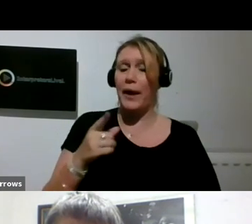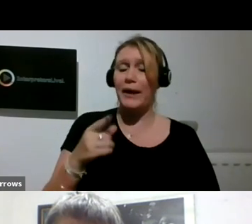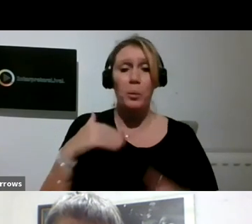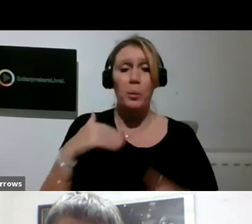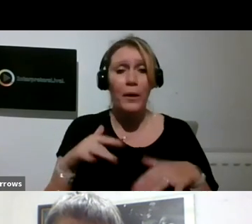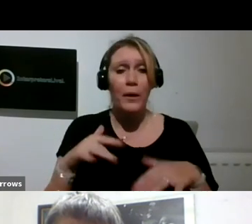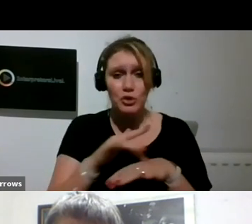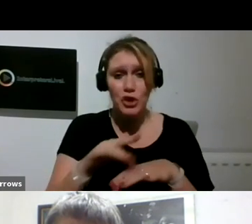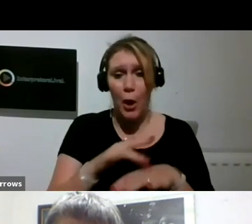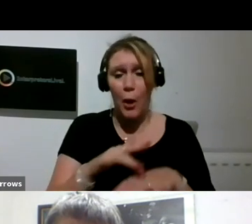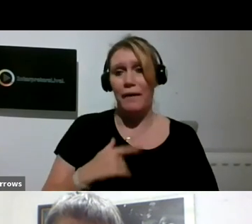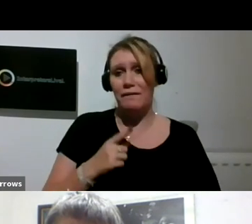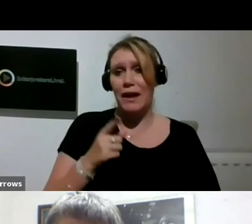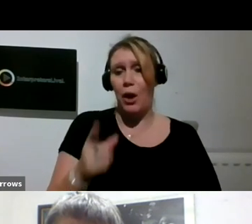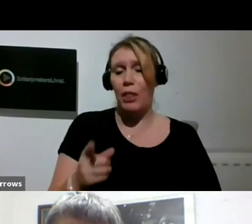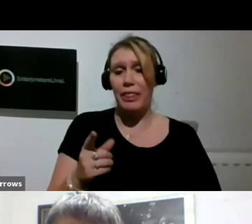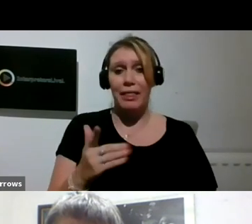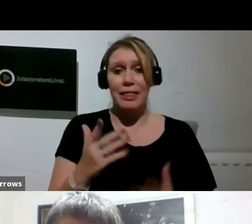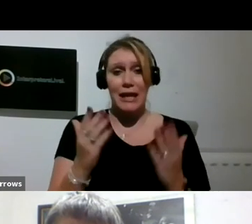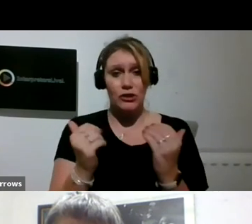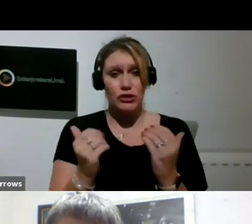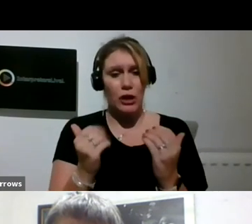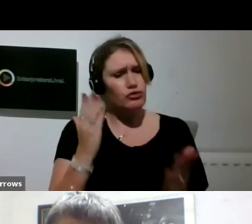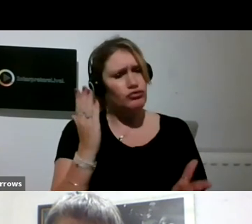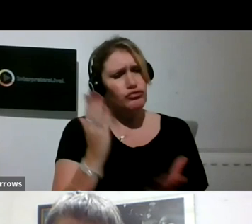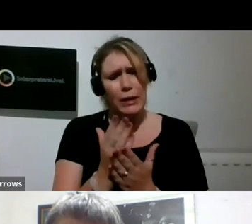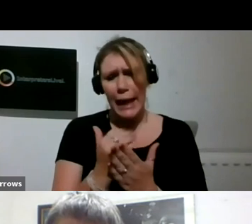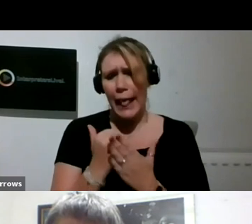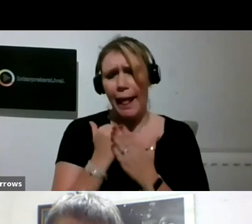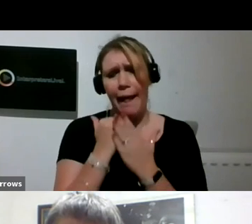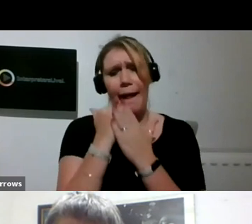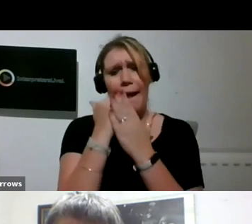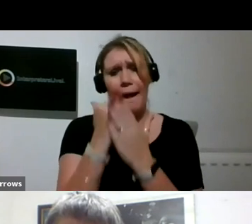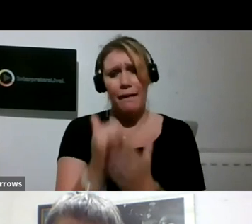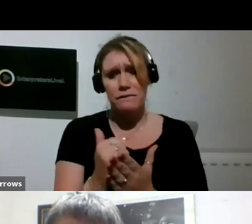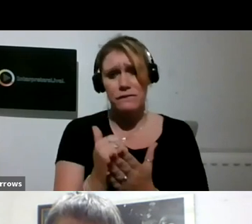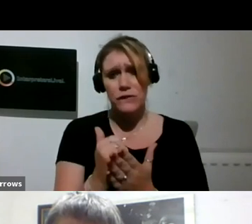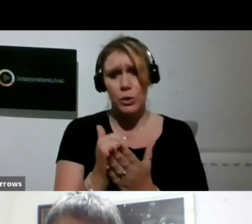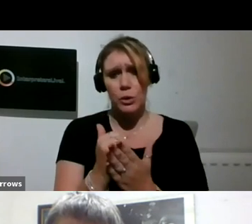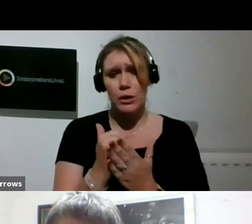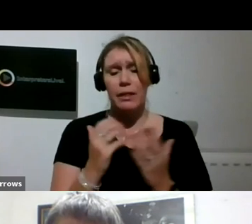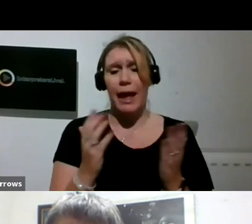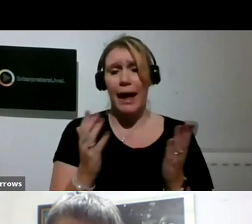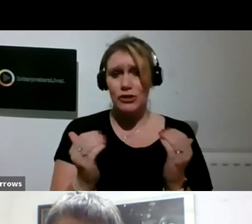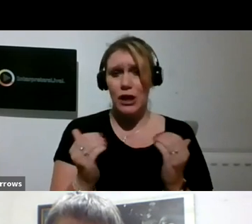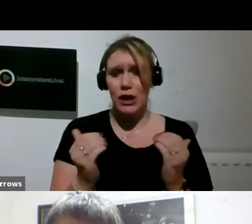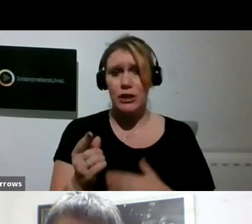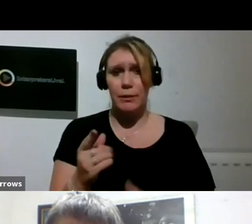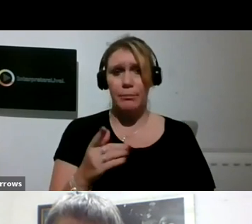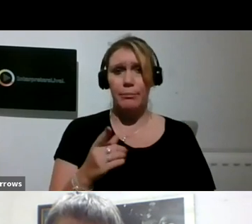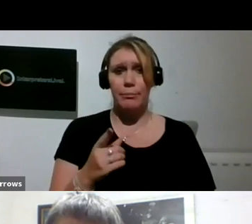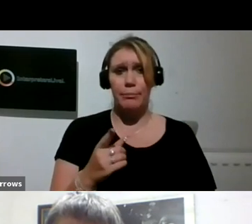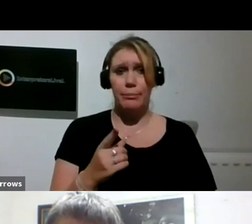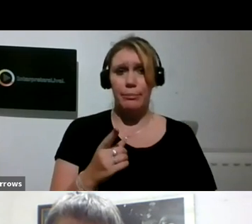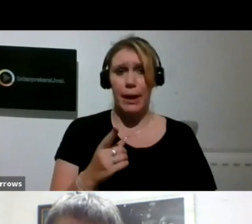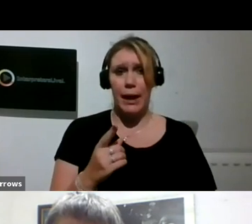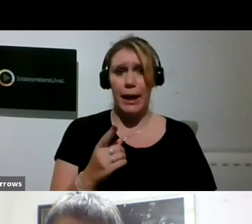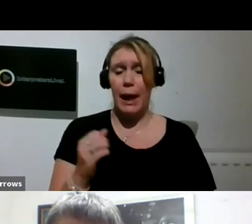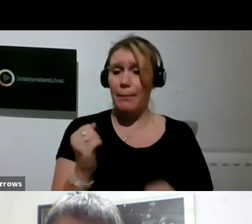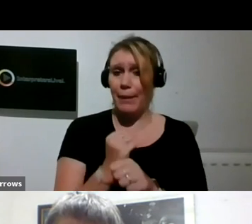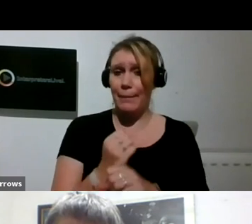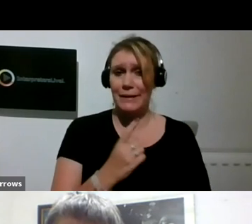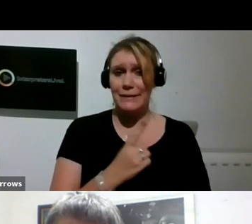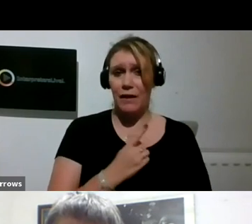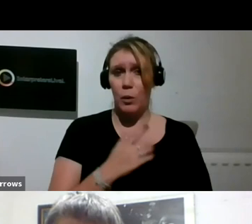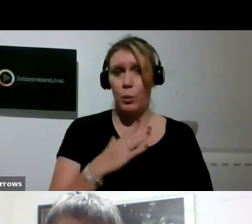introduction is really, really helpful. And but it's just again, made me want to go out. I mean, I didn't know there were people doing collage. I